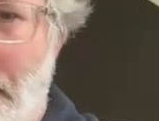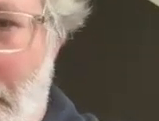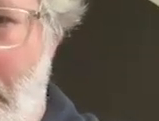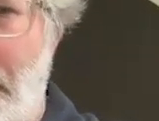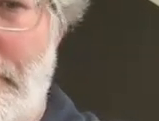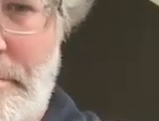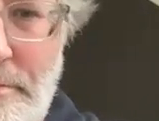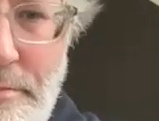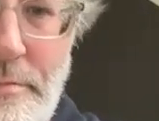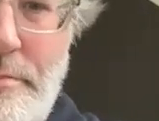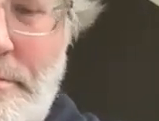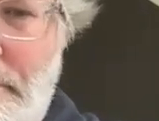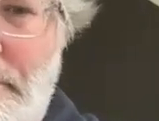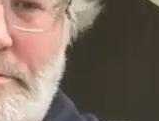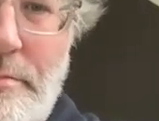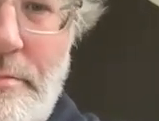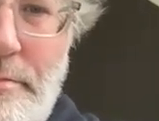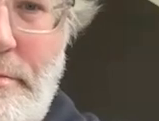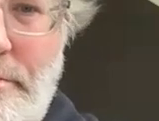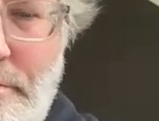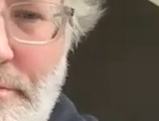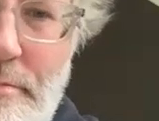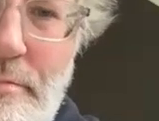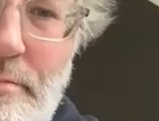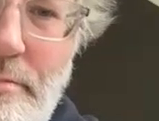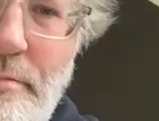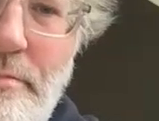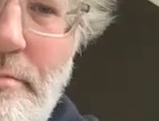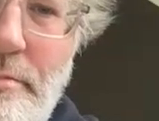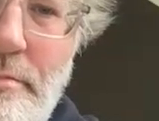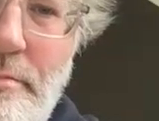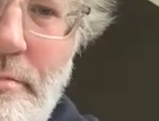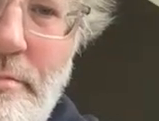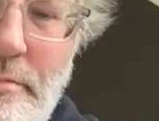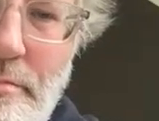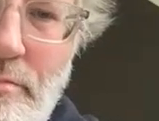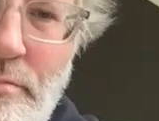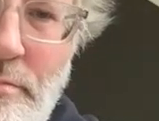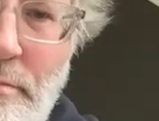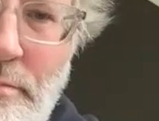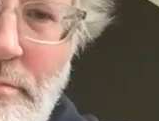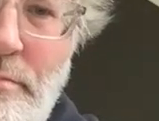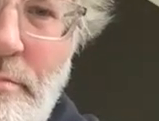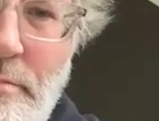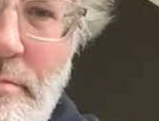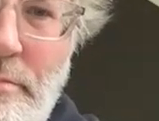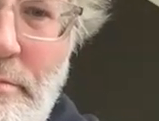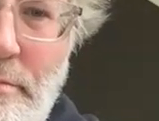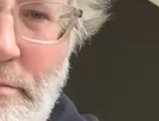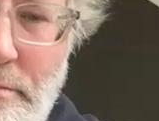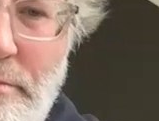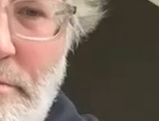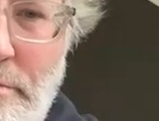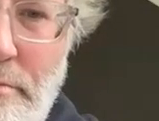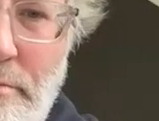is actually better than coming into the office and and so on so that you know that kind of thing is tricky and there are there are some organizations i